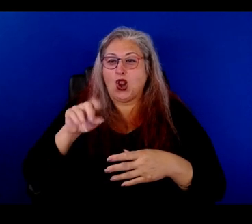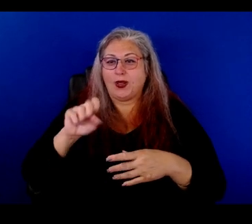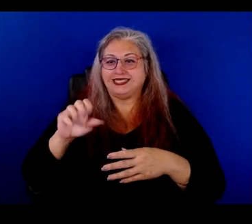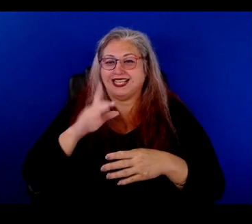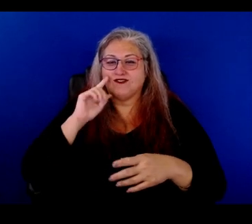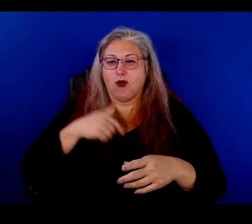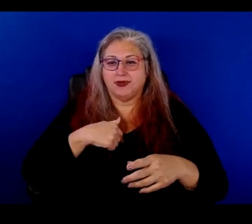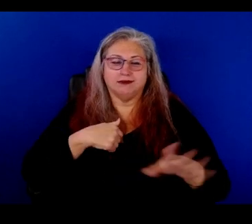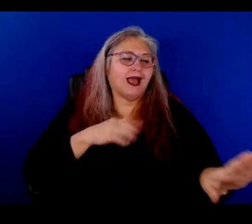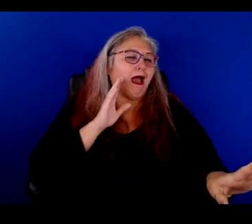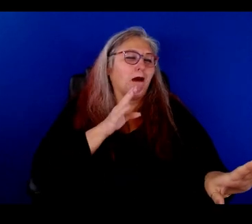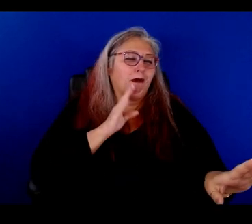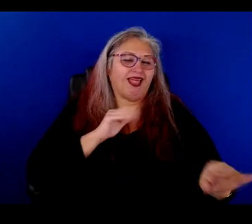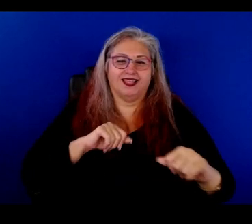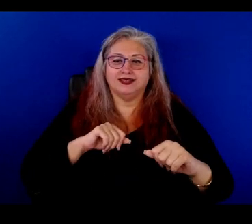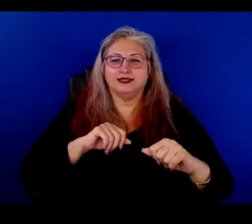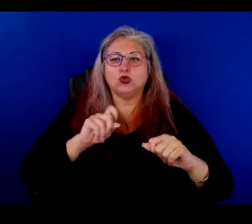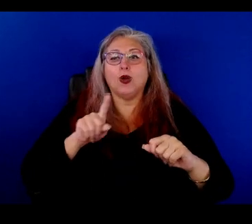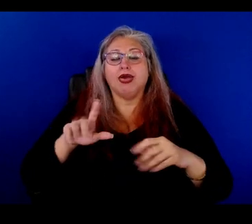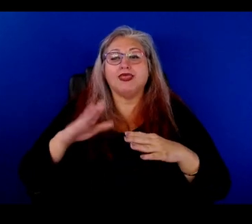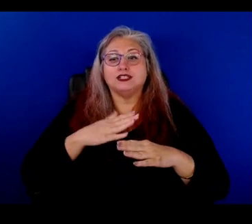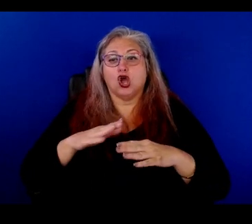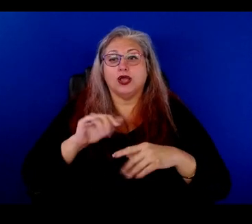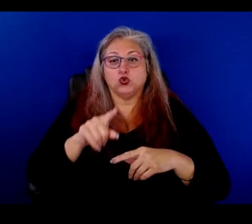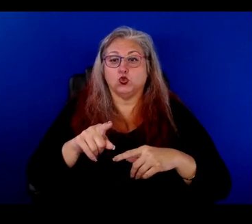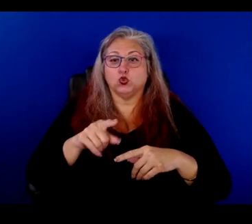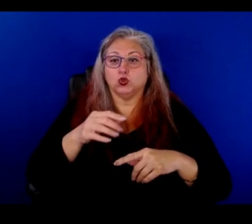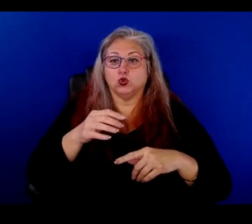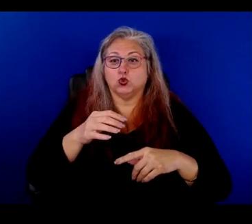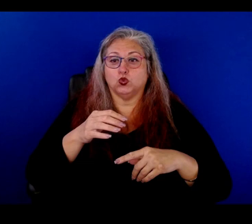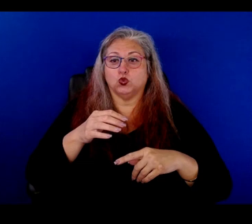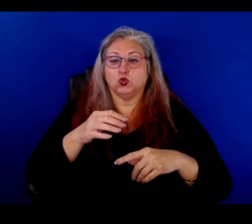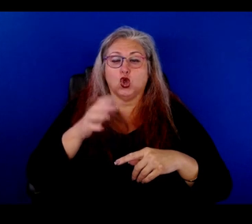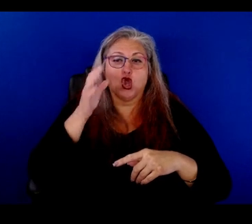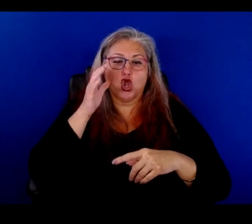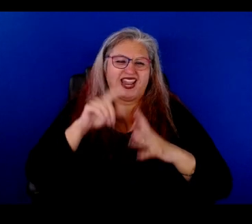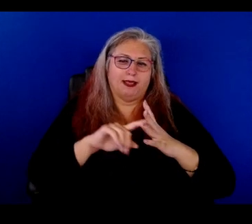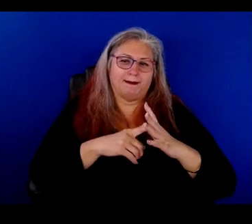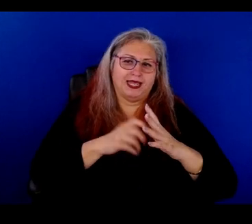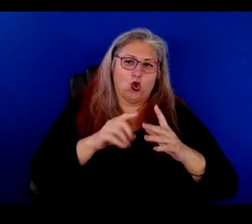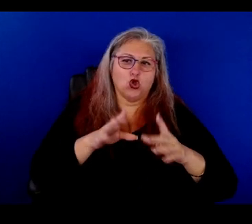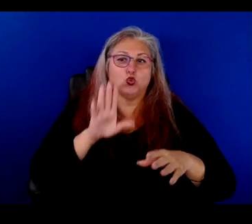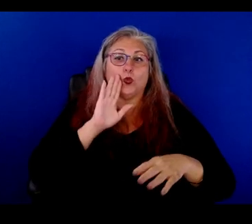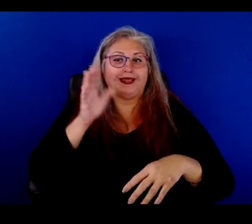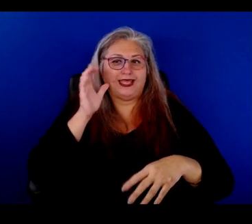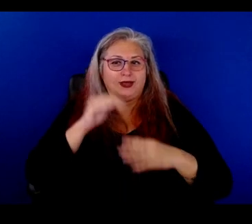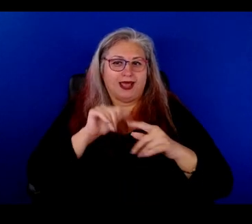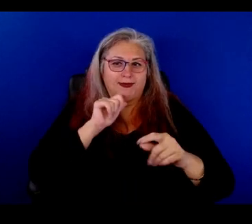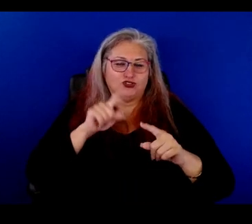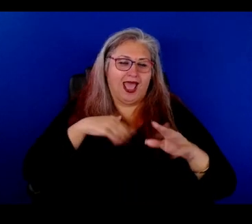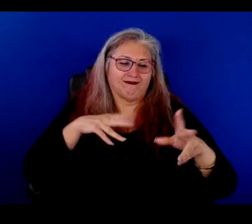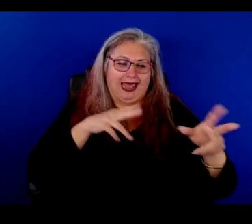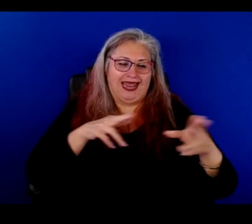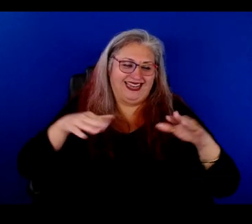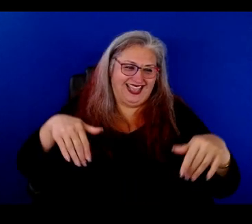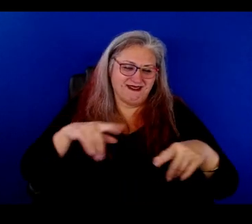I will. Well, the song that you're about, the song that you heard at the beginning or about to hear, I don't know, cause I haven't edited it yet,